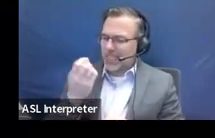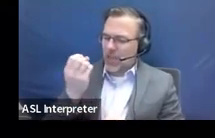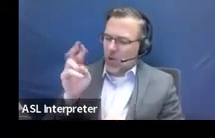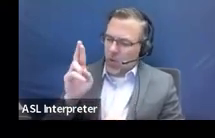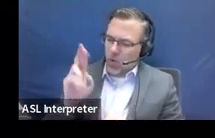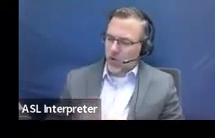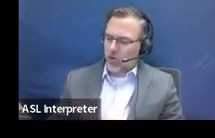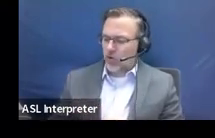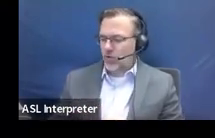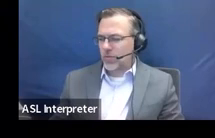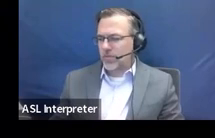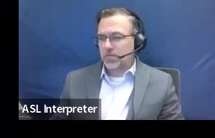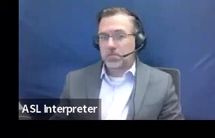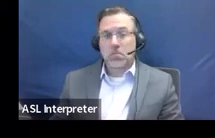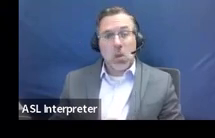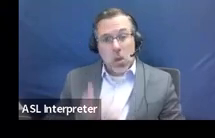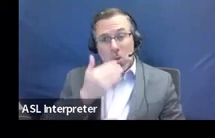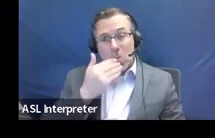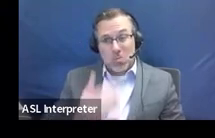That is a great question.